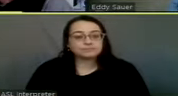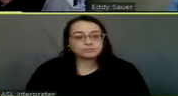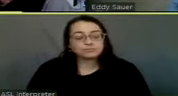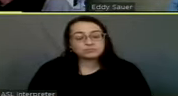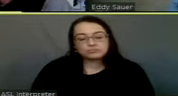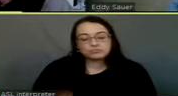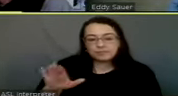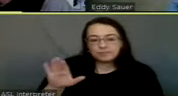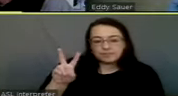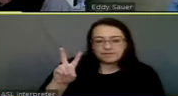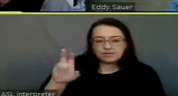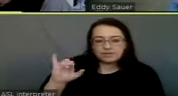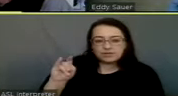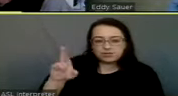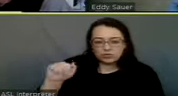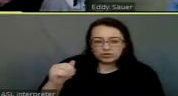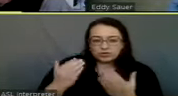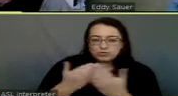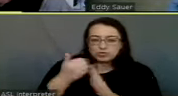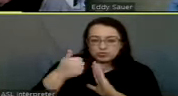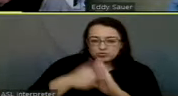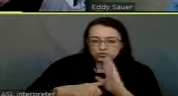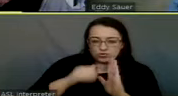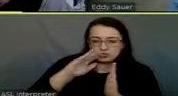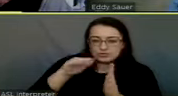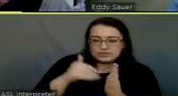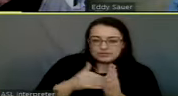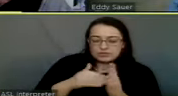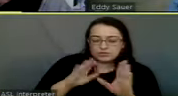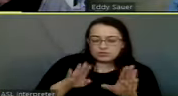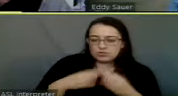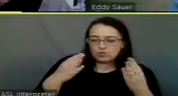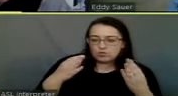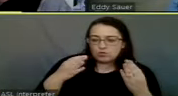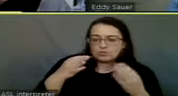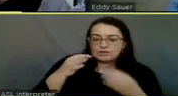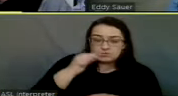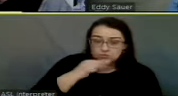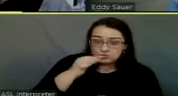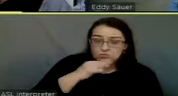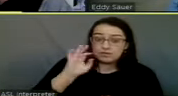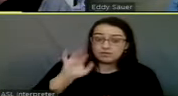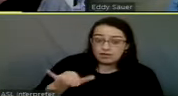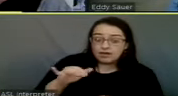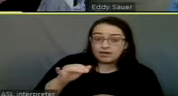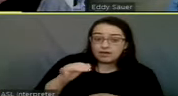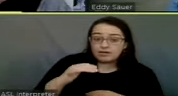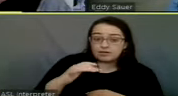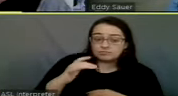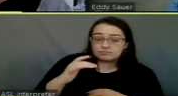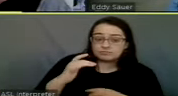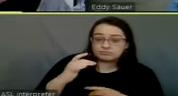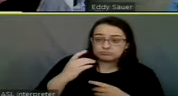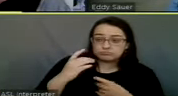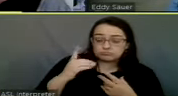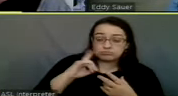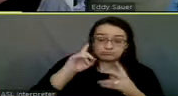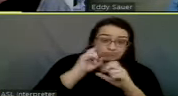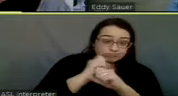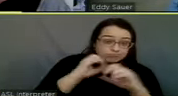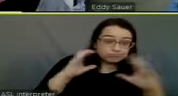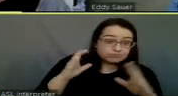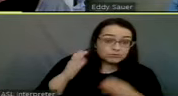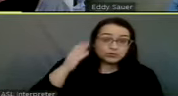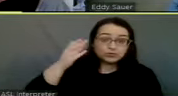Victoria is the new surgery center that we're opening up soon. Um, is that something that you have a vision for? The